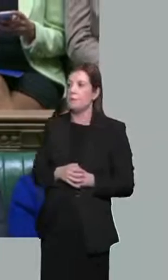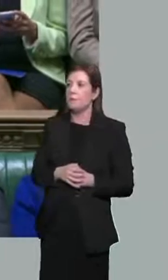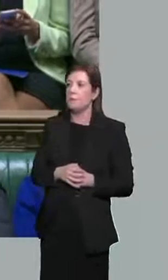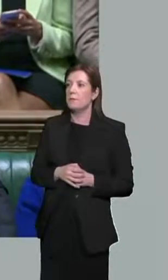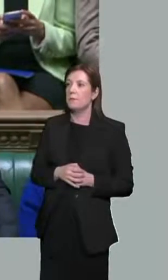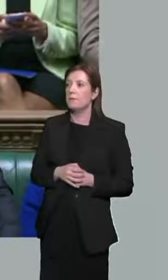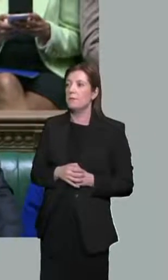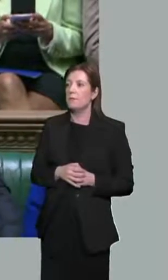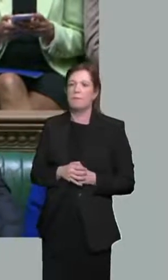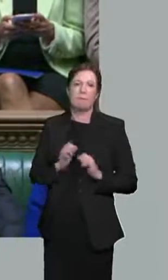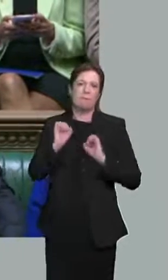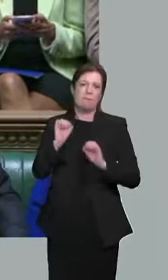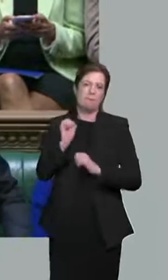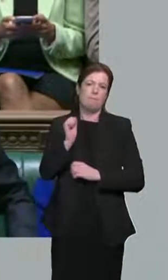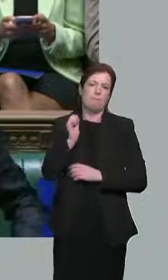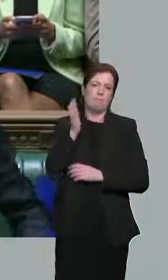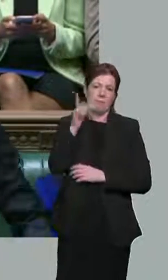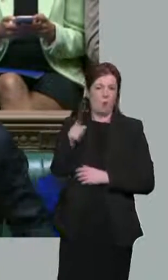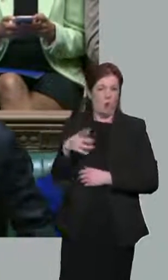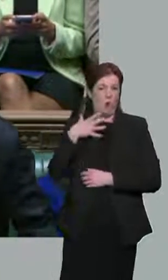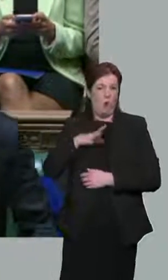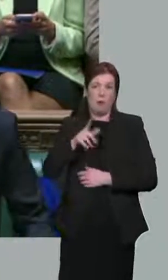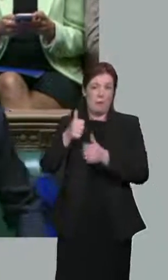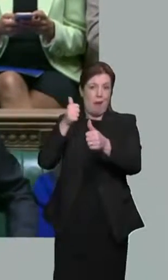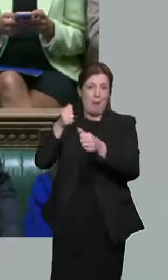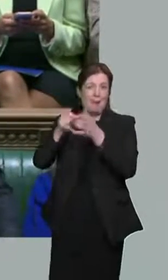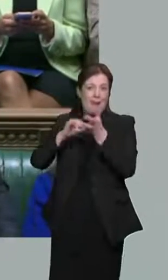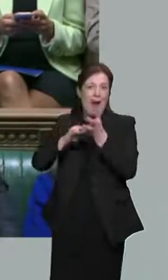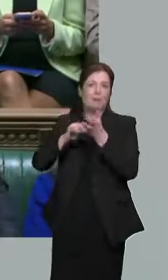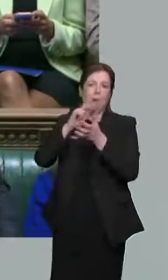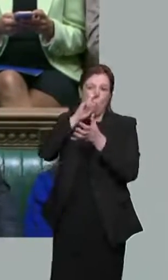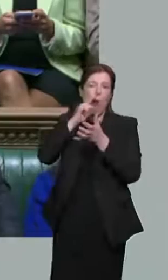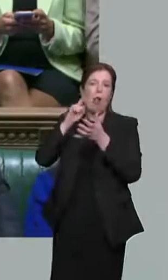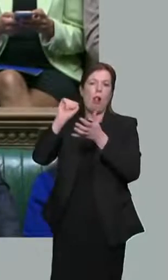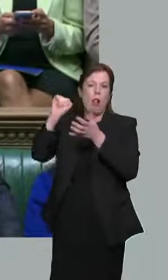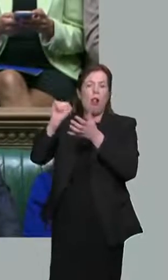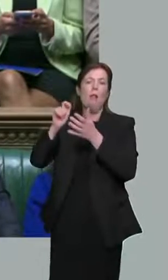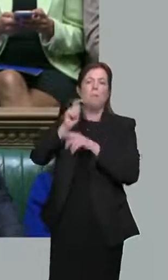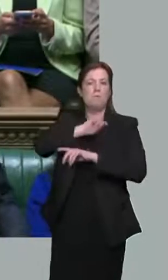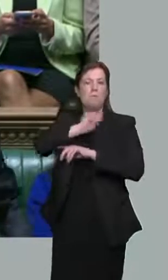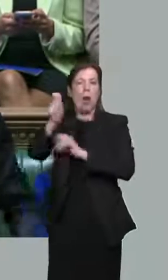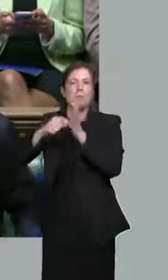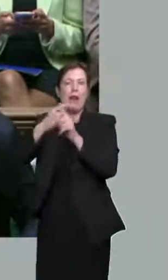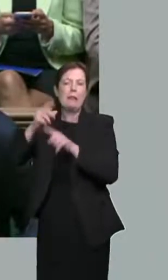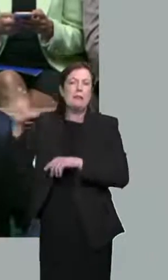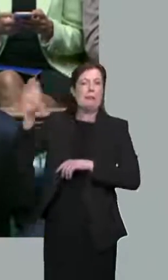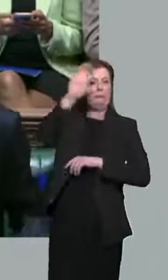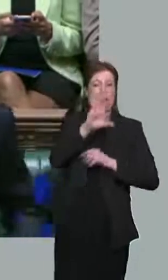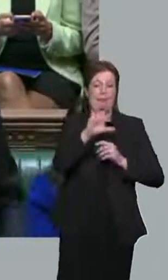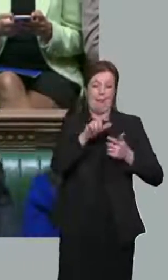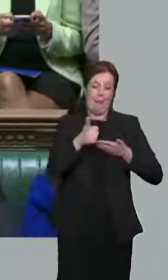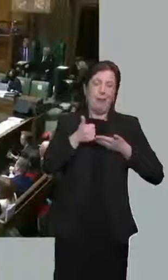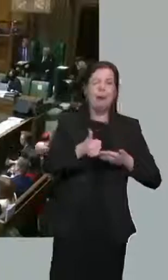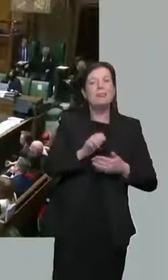statement, yet again calling for a windfall tax. We know on this side of the House that we want to encourage more investment